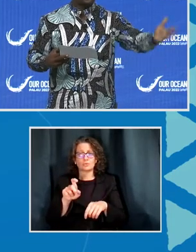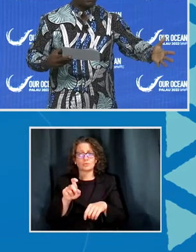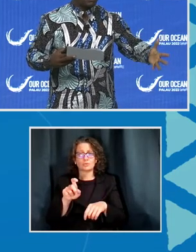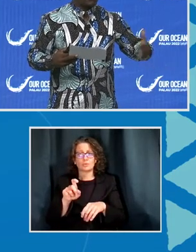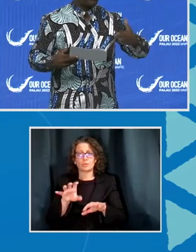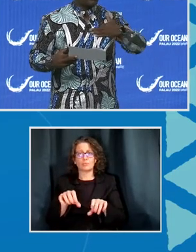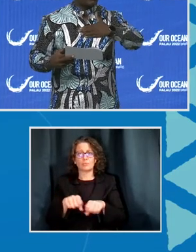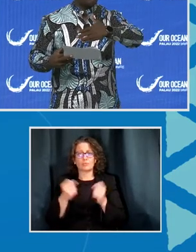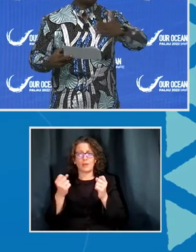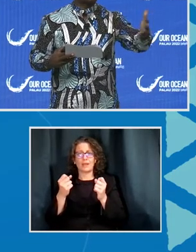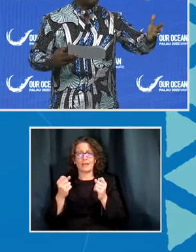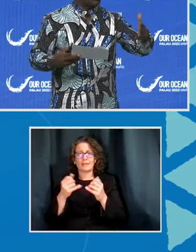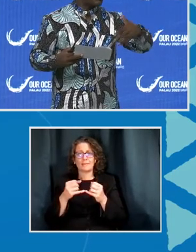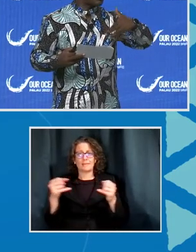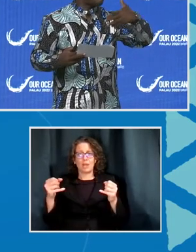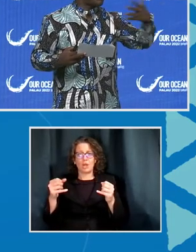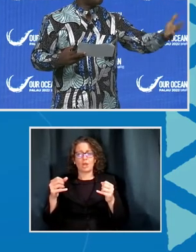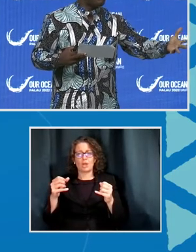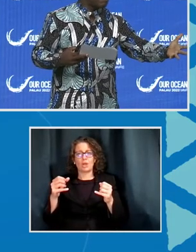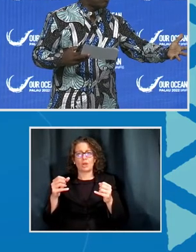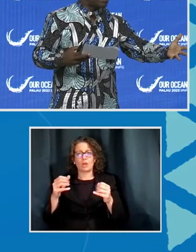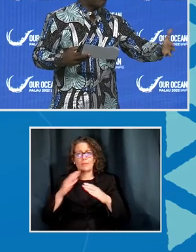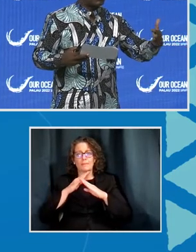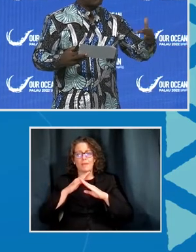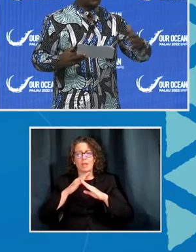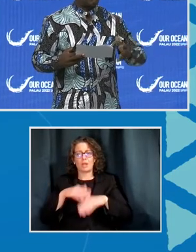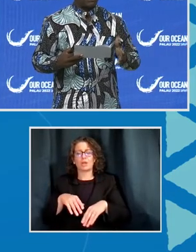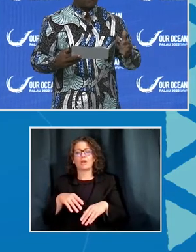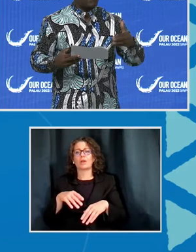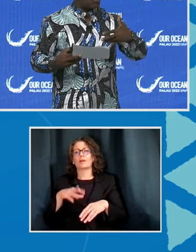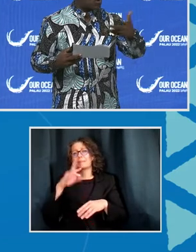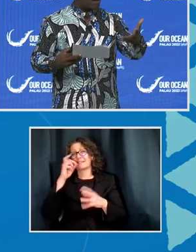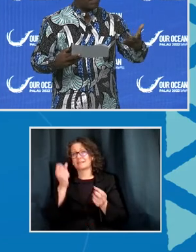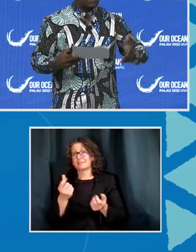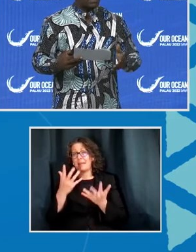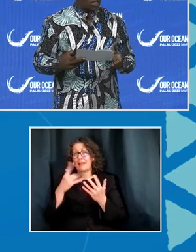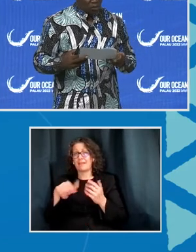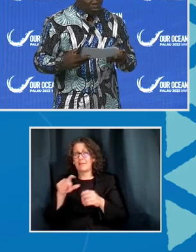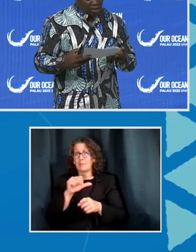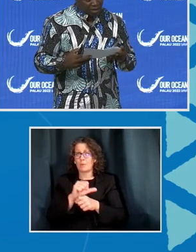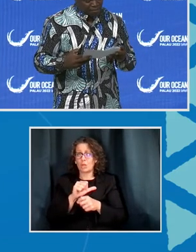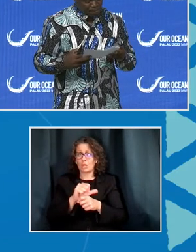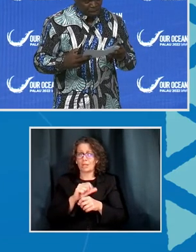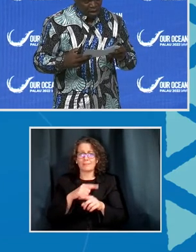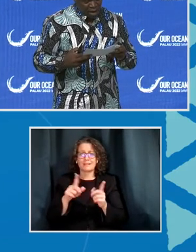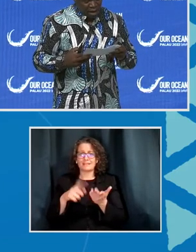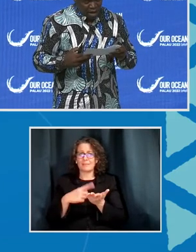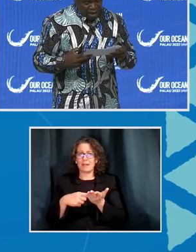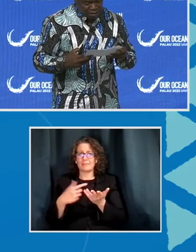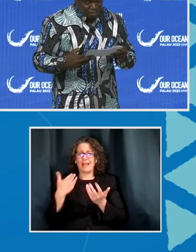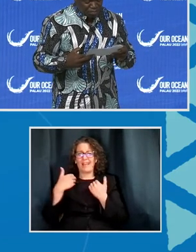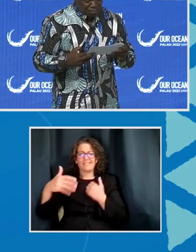interoperability among them. Because there are many of them working, but sometimes they don't have this interoperability.